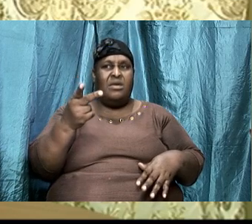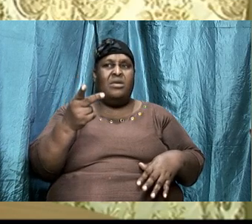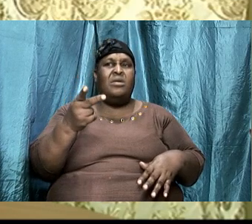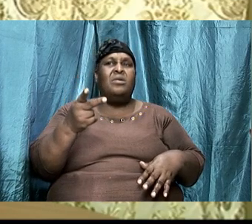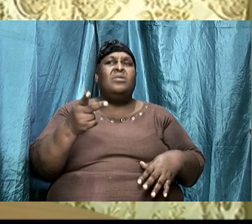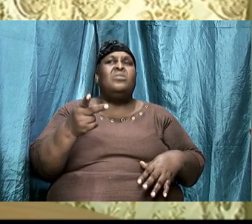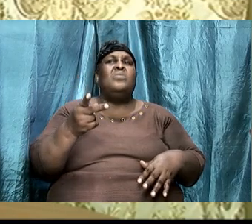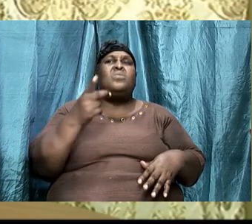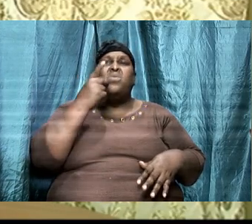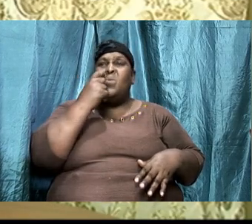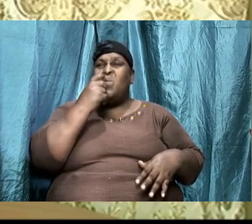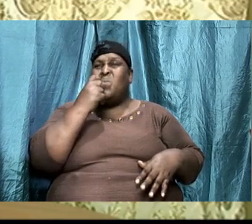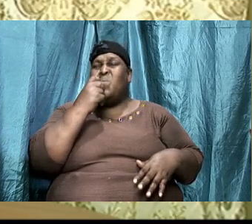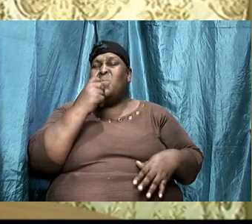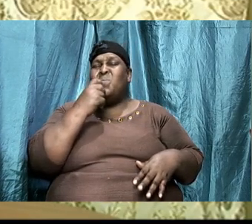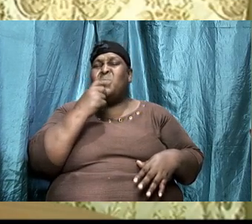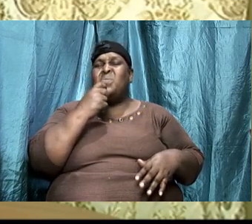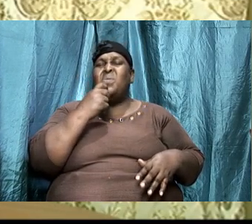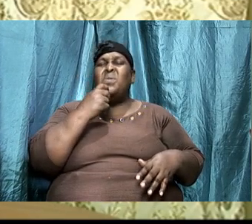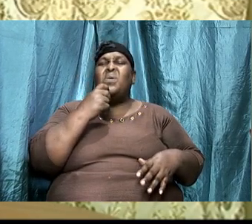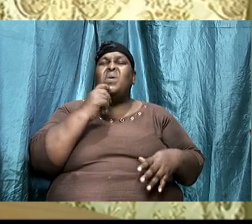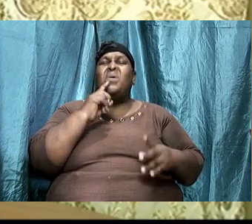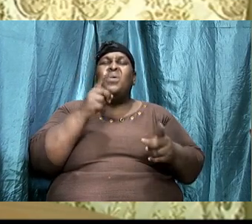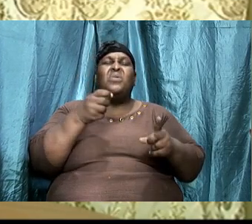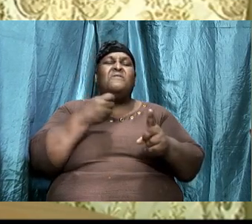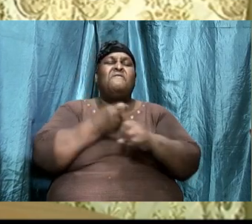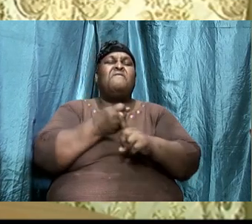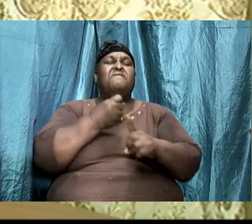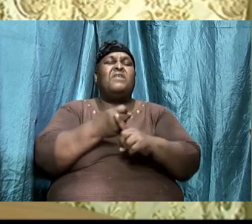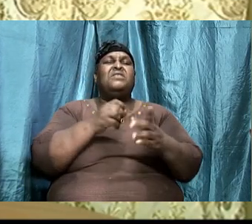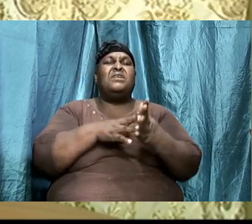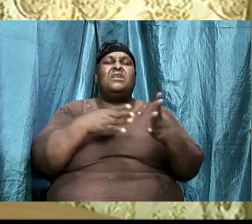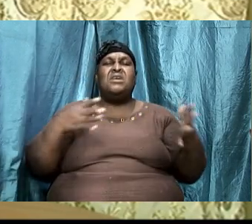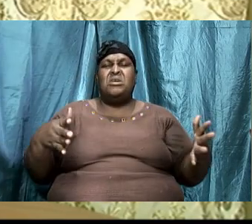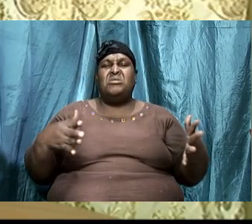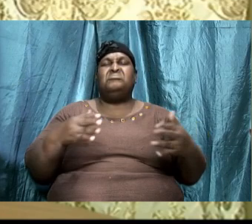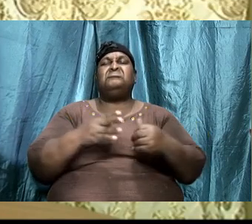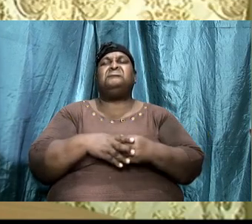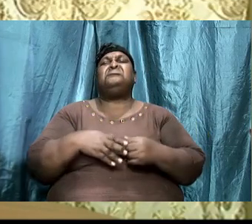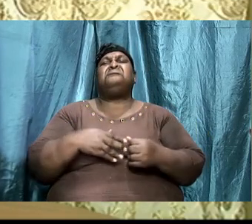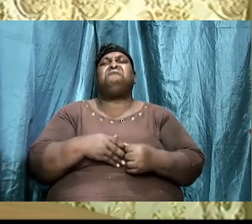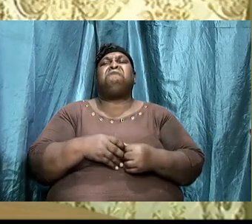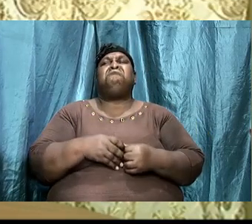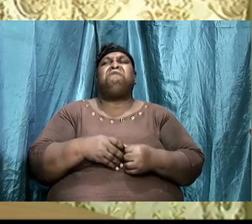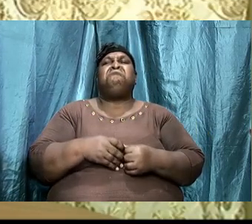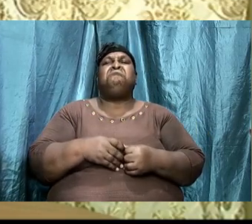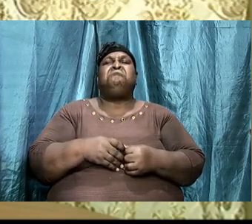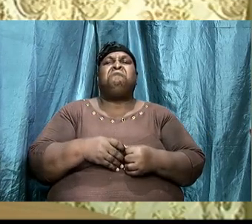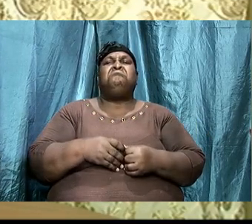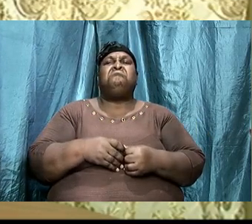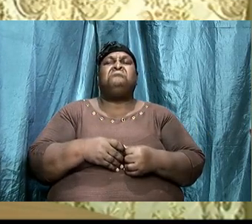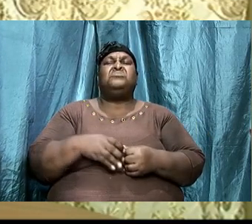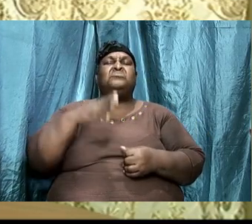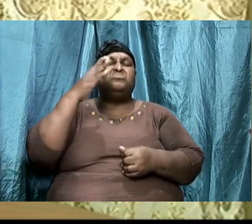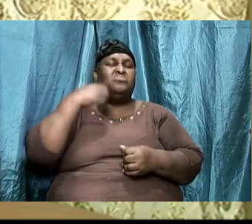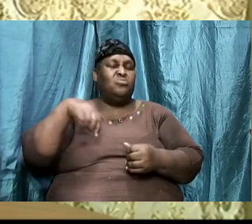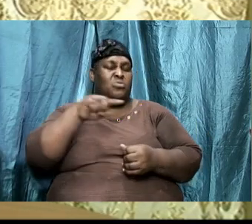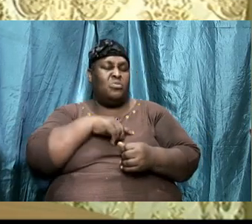to know what the enemy is about, so that we can get to strategize, so that we can get to plan,